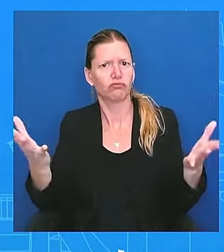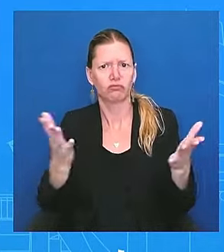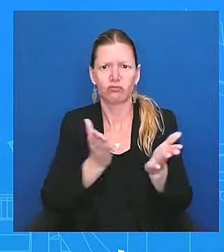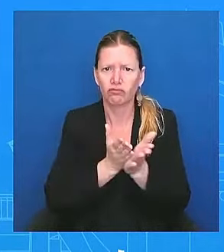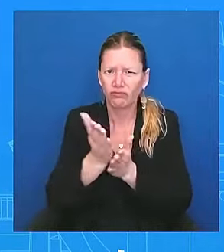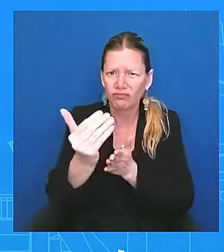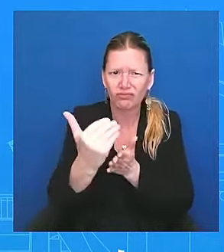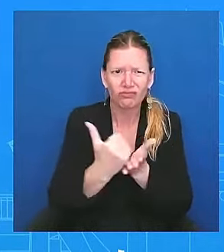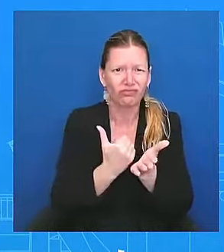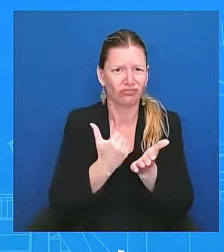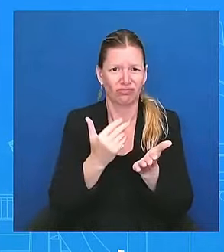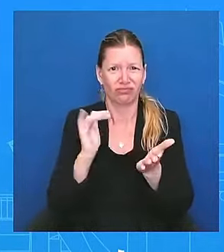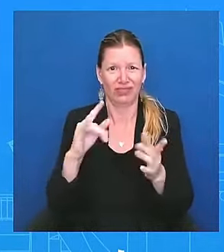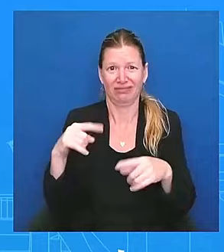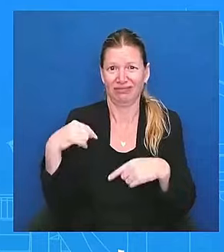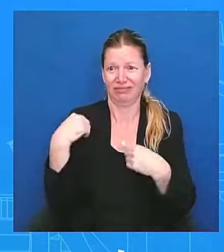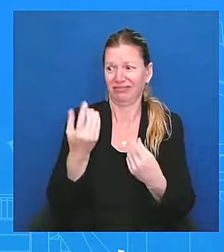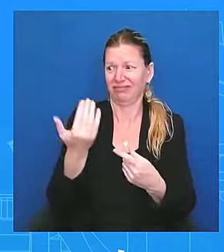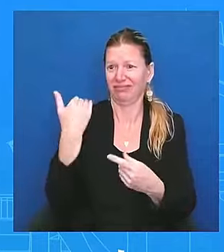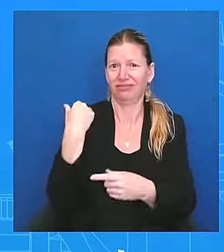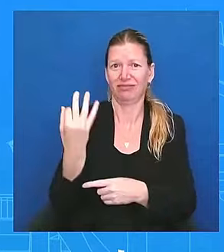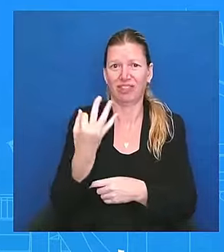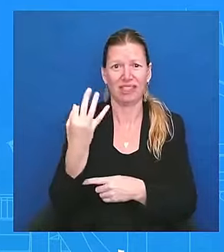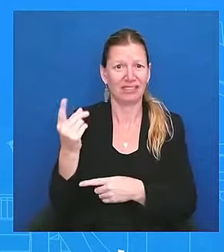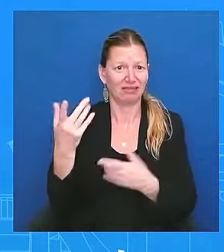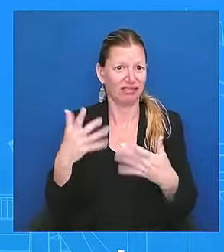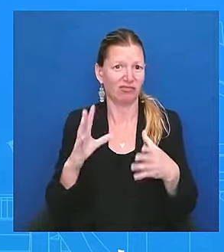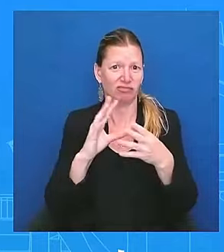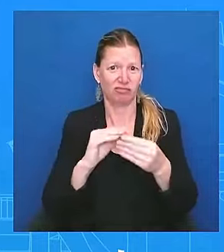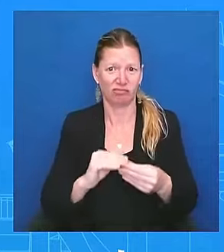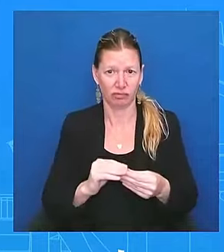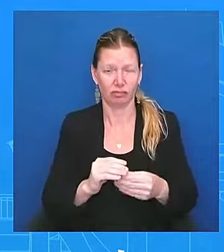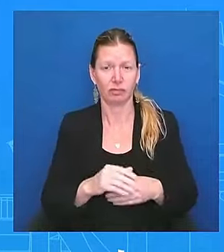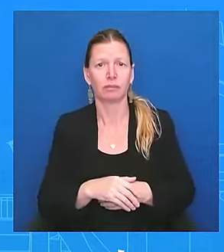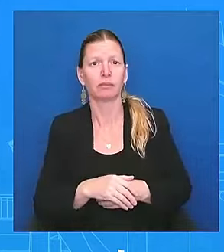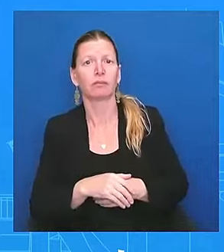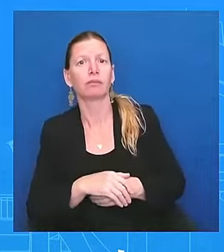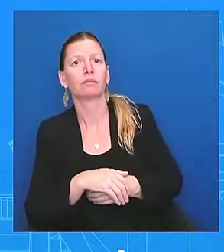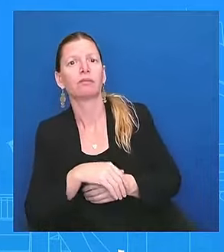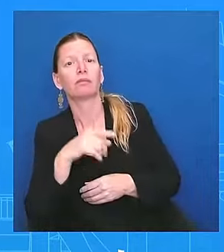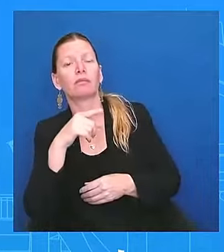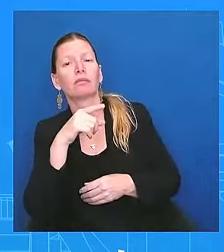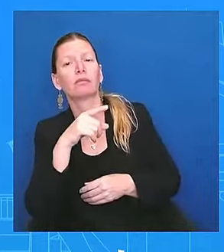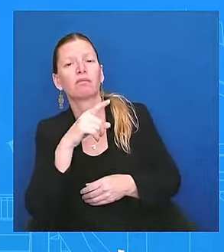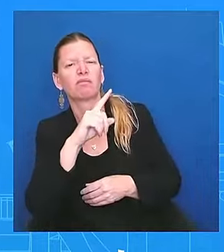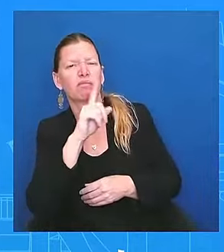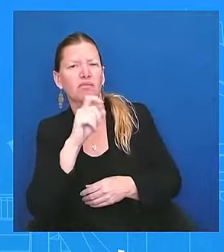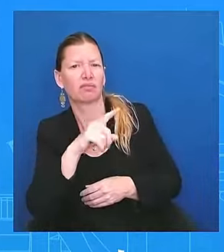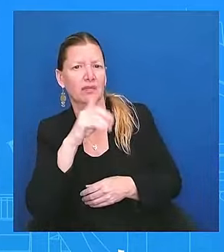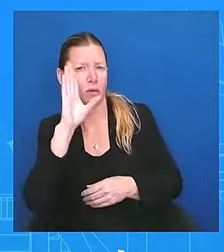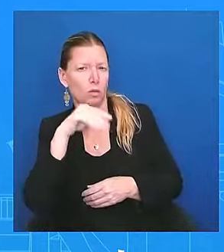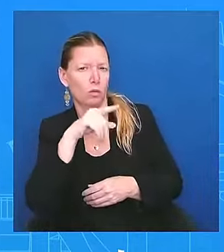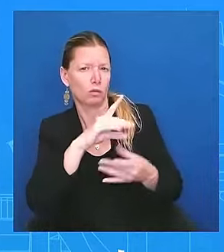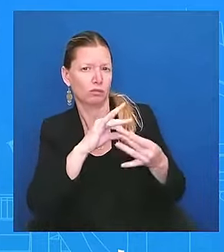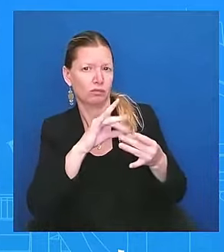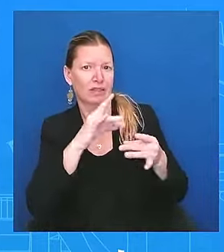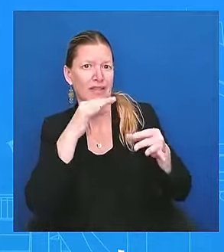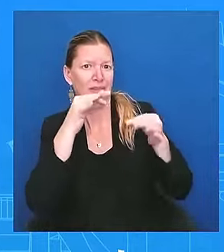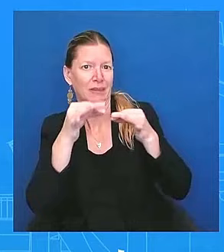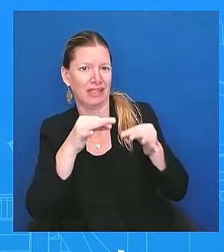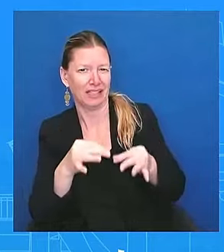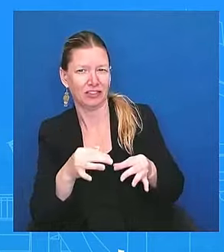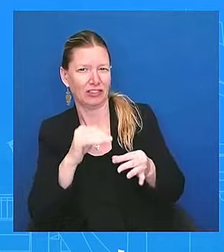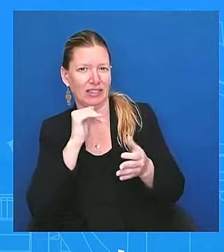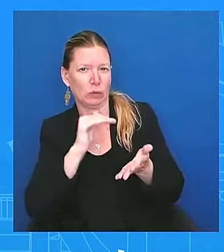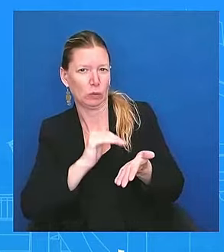there, I know you're calling it explanation, not an excuse, but it does seem like there are new excuses since the debate of what went wrong there. I would say, I don't think it's a